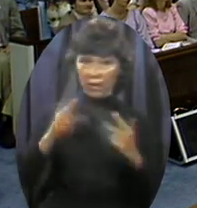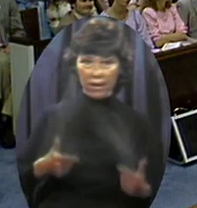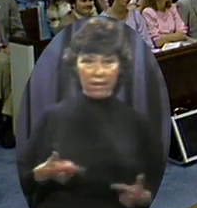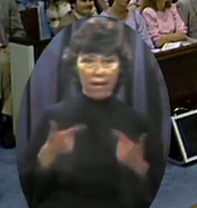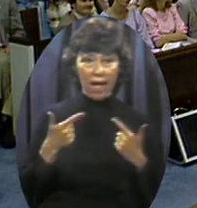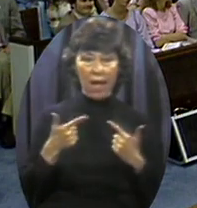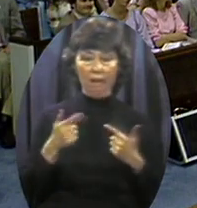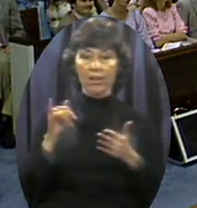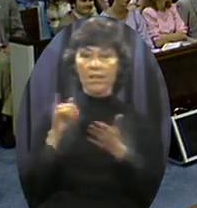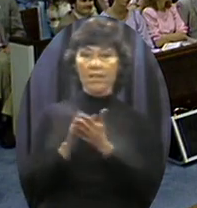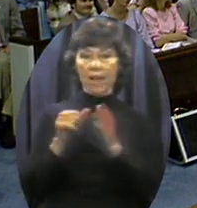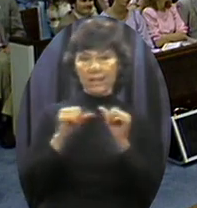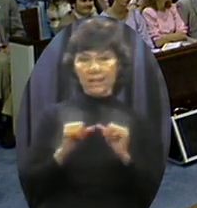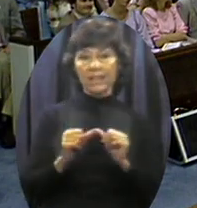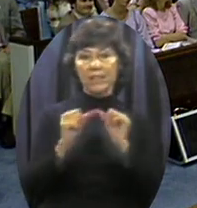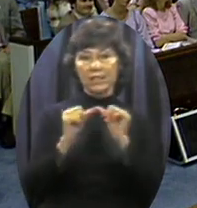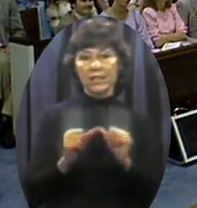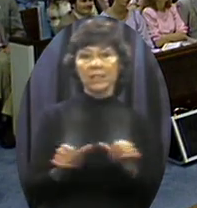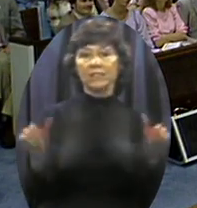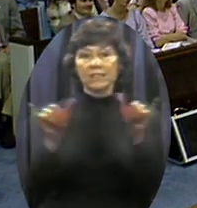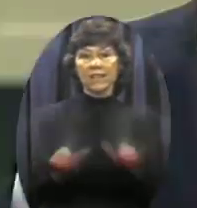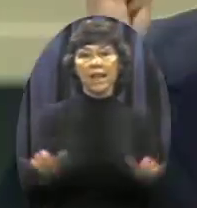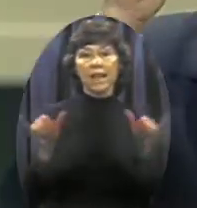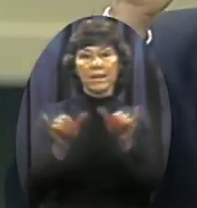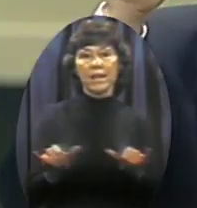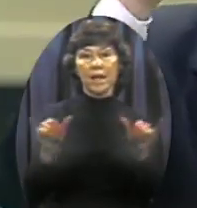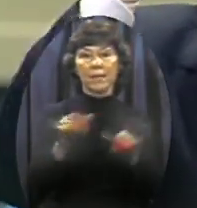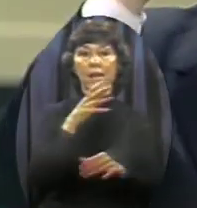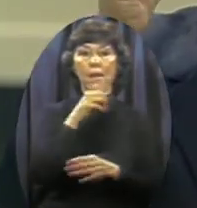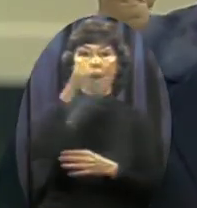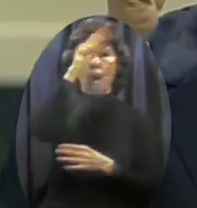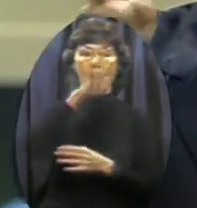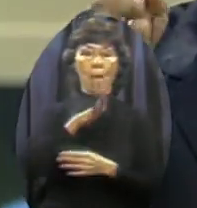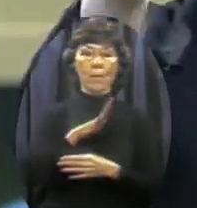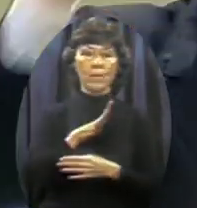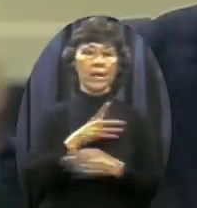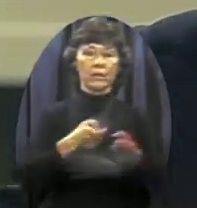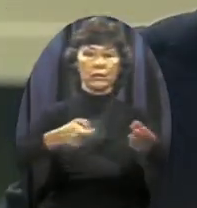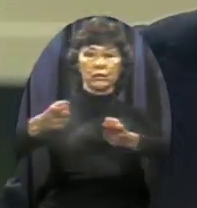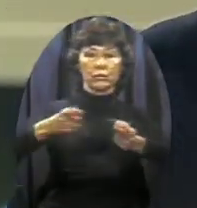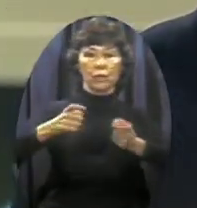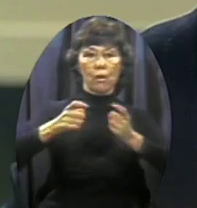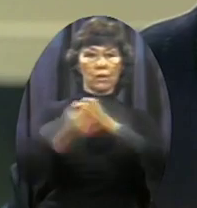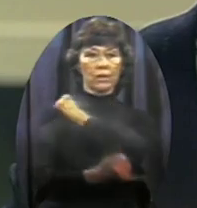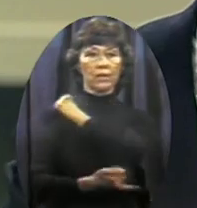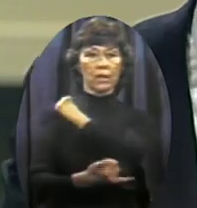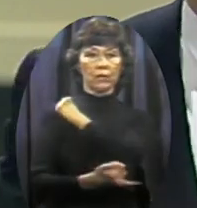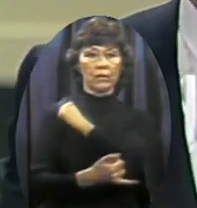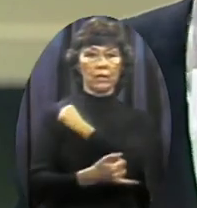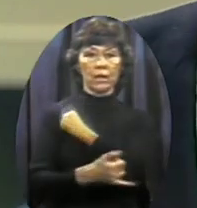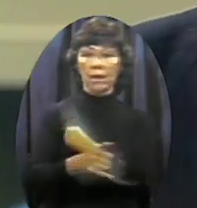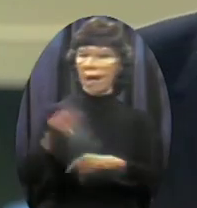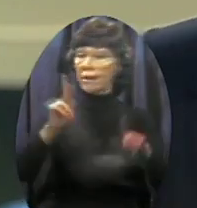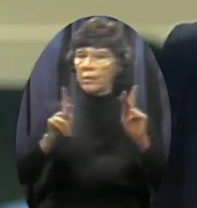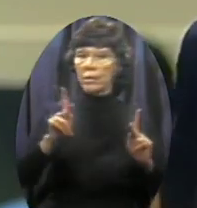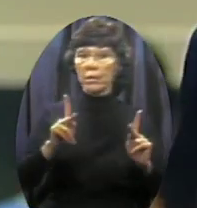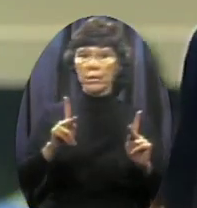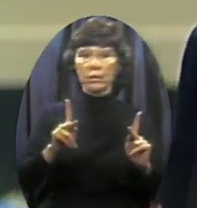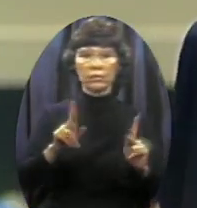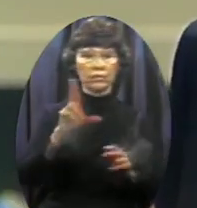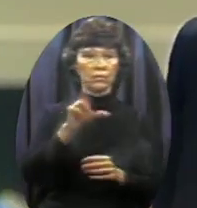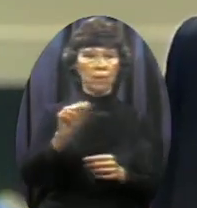who repress and oppress everyone else And no one has any voice in who represents them Did they vote on